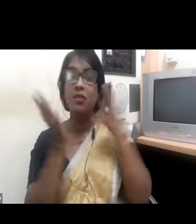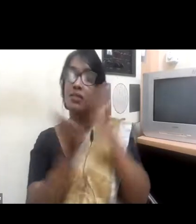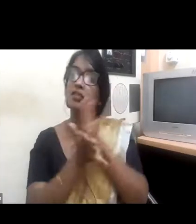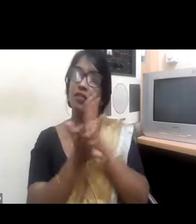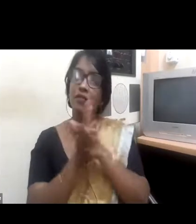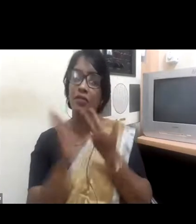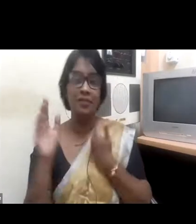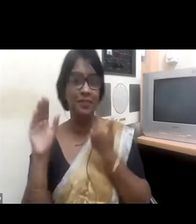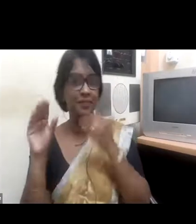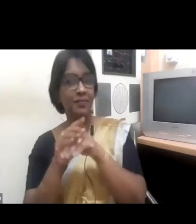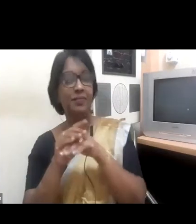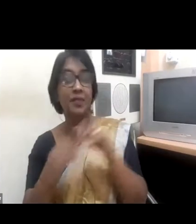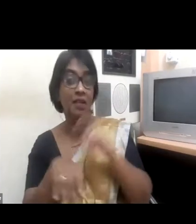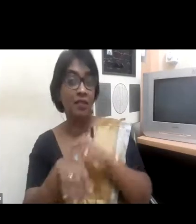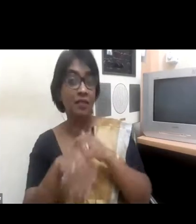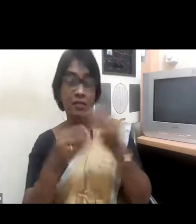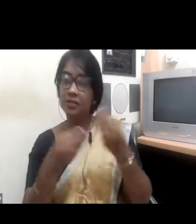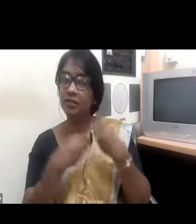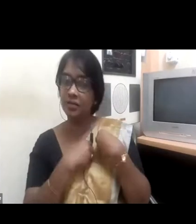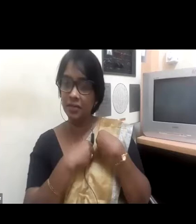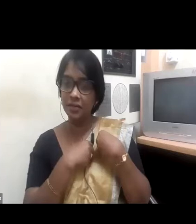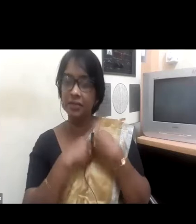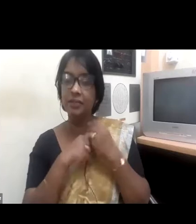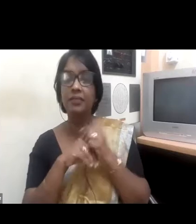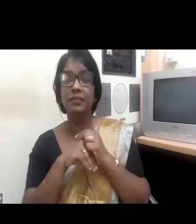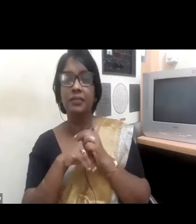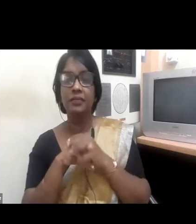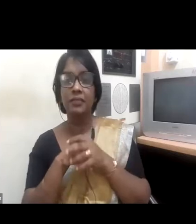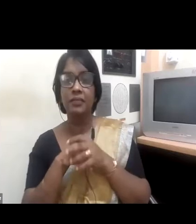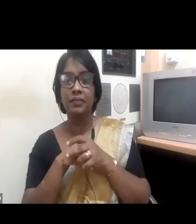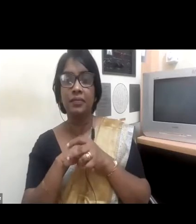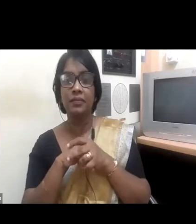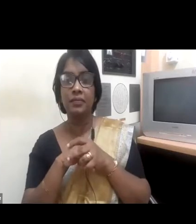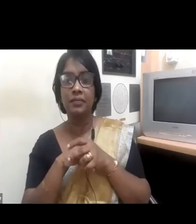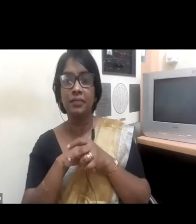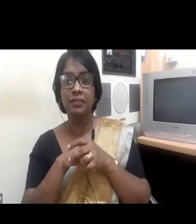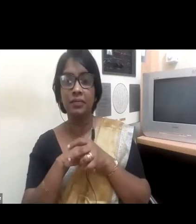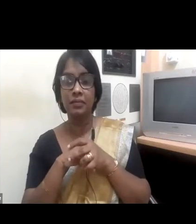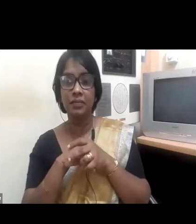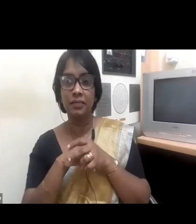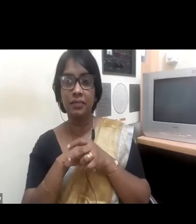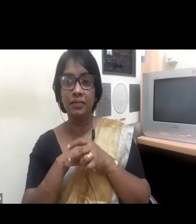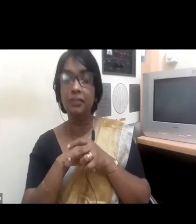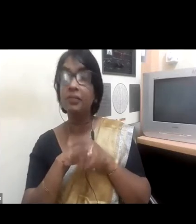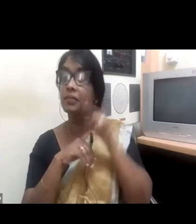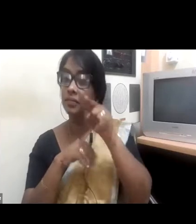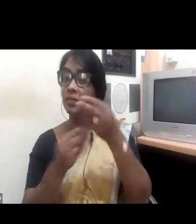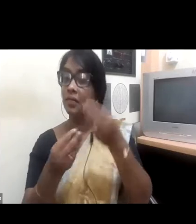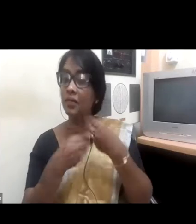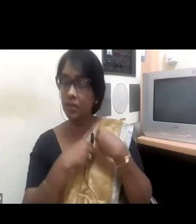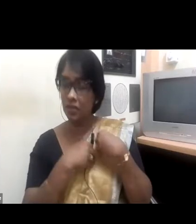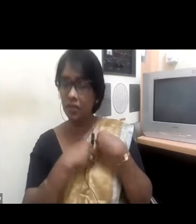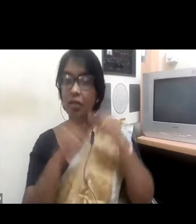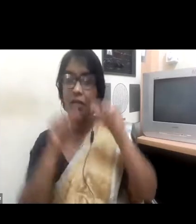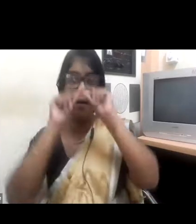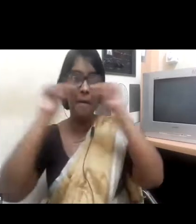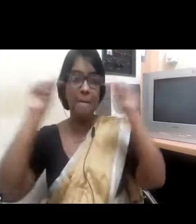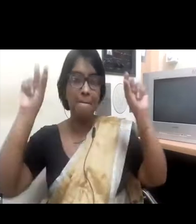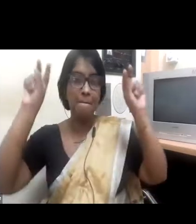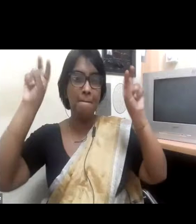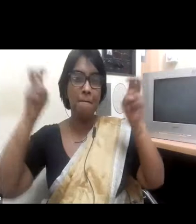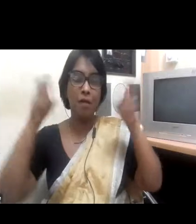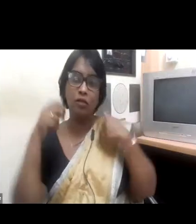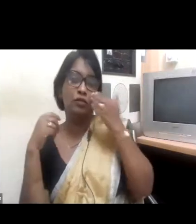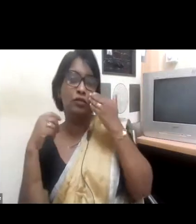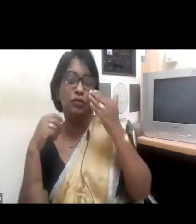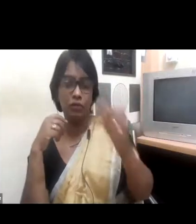When I think about the Heeperji and the topic that you've given in my opinion as an individual, what is it that we